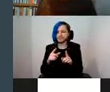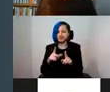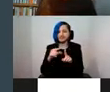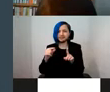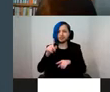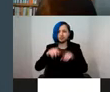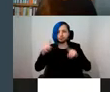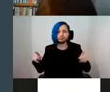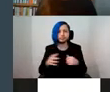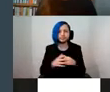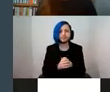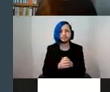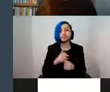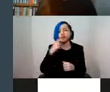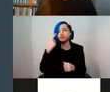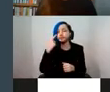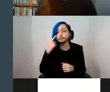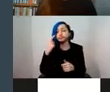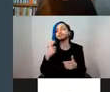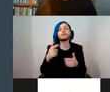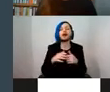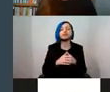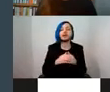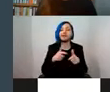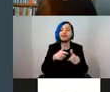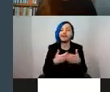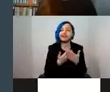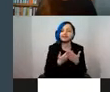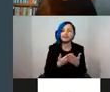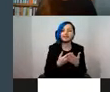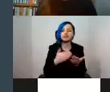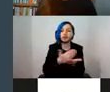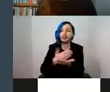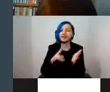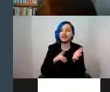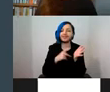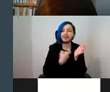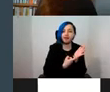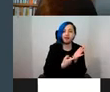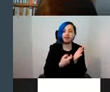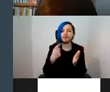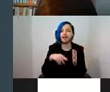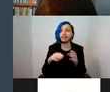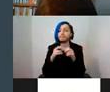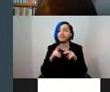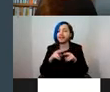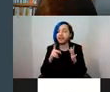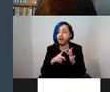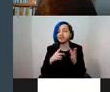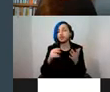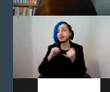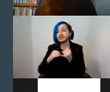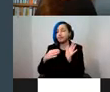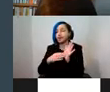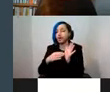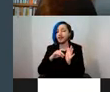talking a bit more in detail, which is collecting VR and the BFI from Susan McConachie. We'll be looking at answering